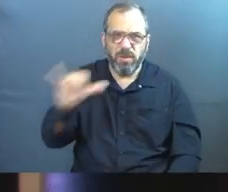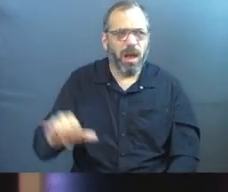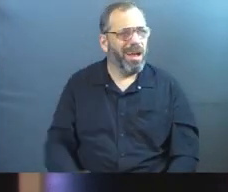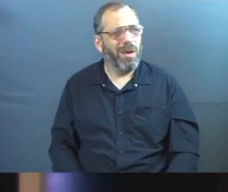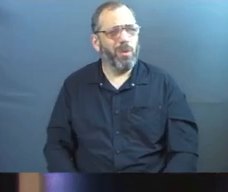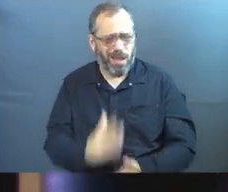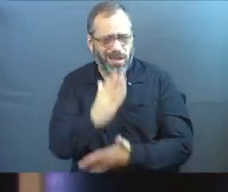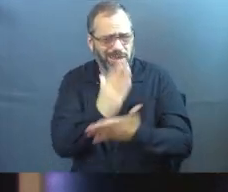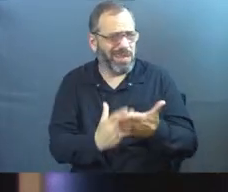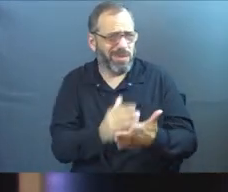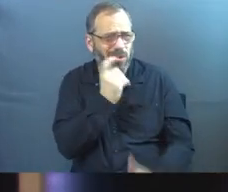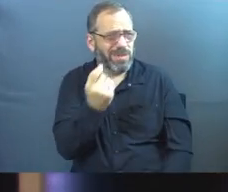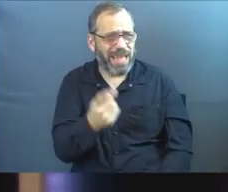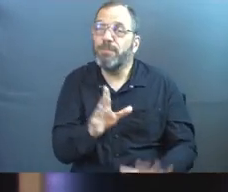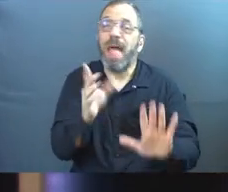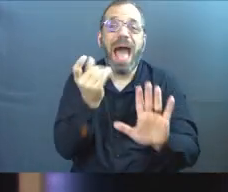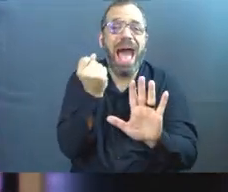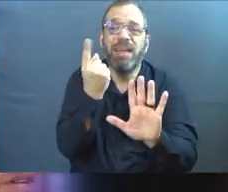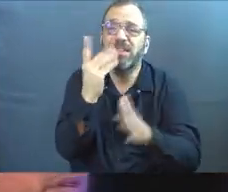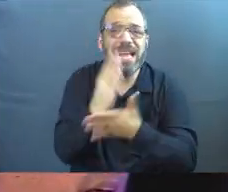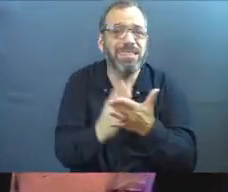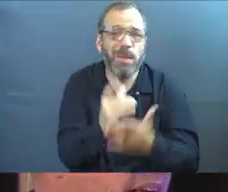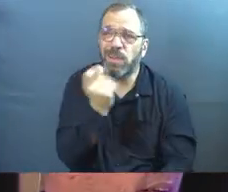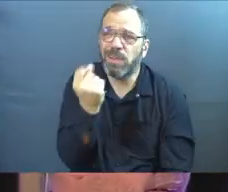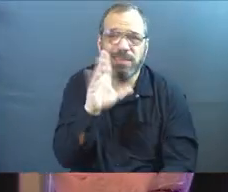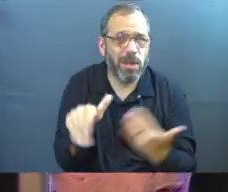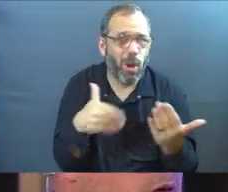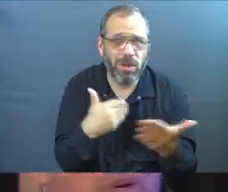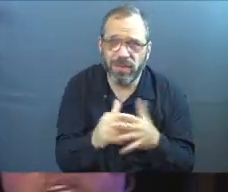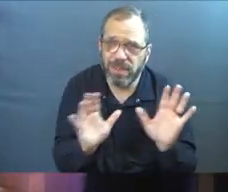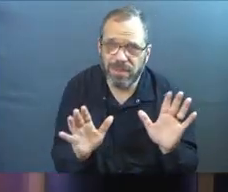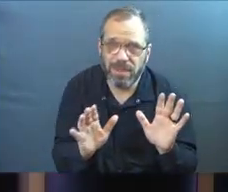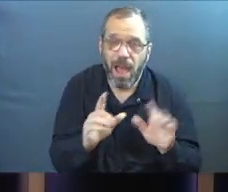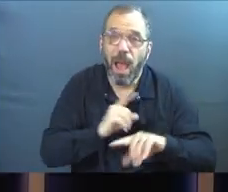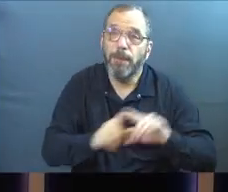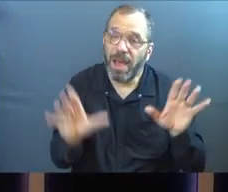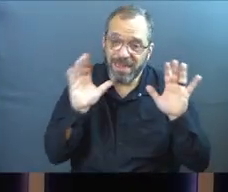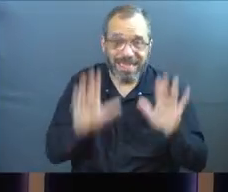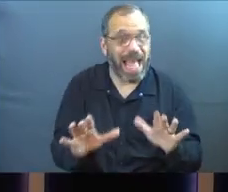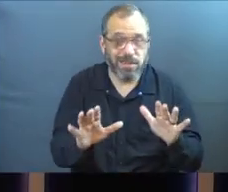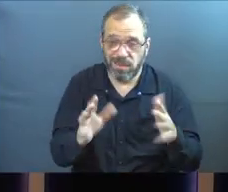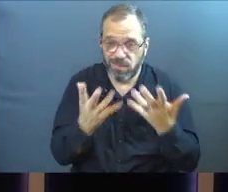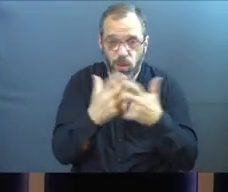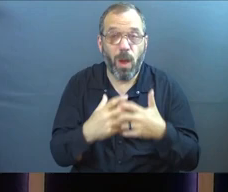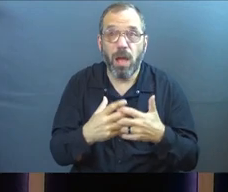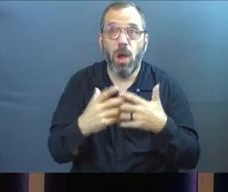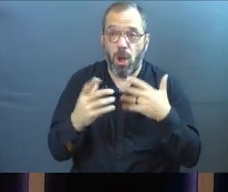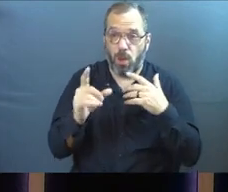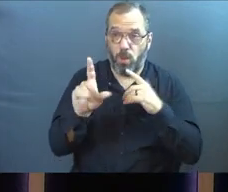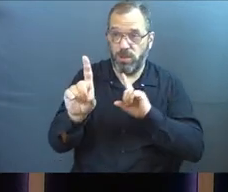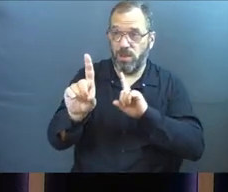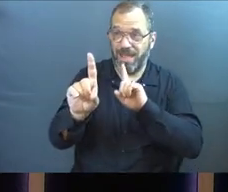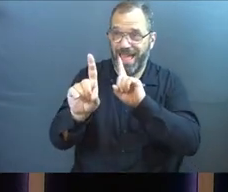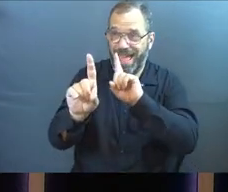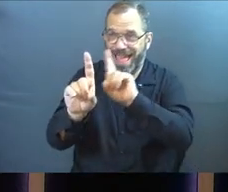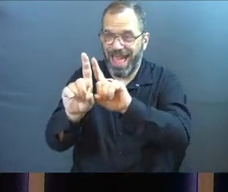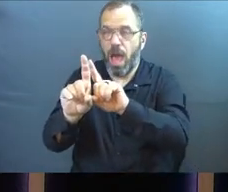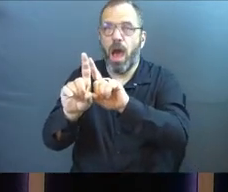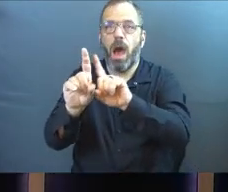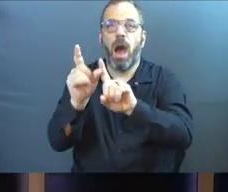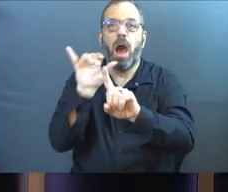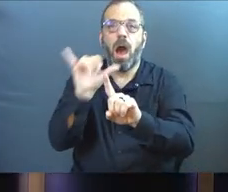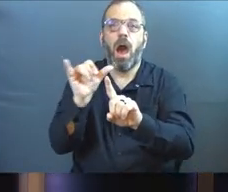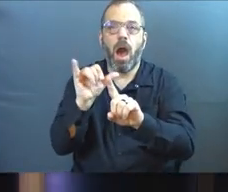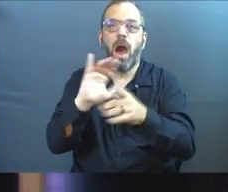And you're like, well, some people don't get it. And I understand some people don't get it. But this is the way that it works. The closer to God you get, the more you